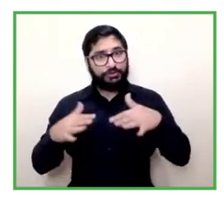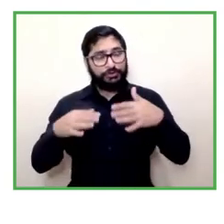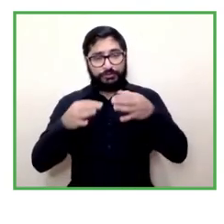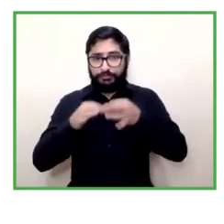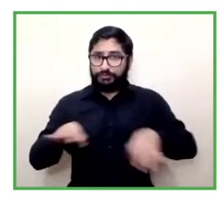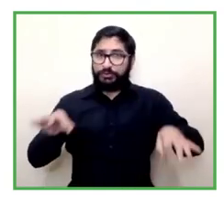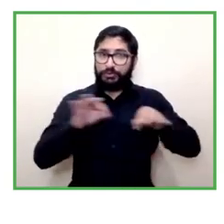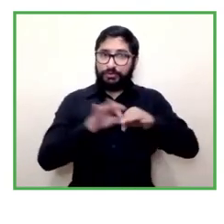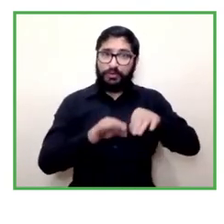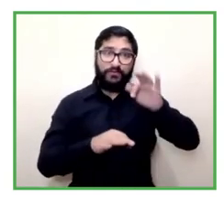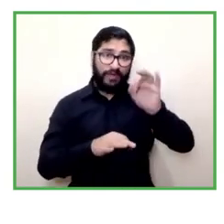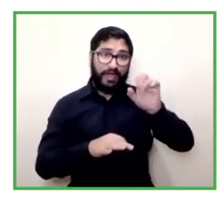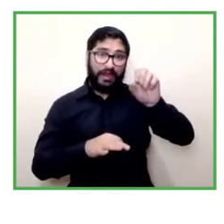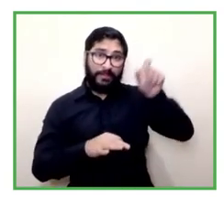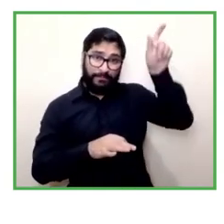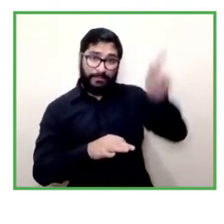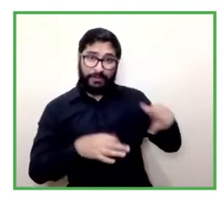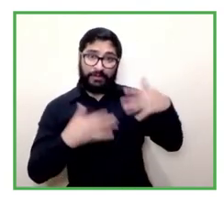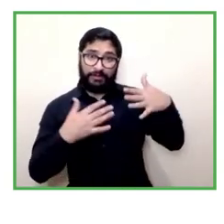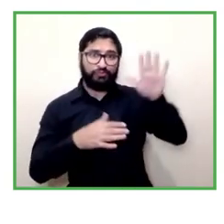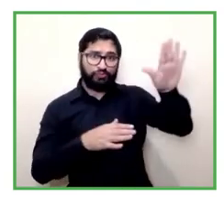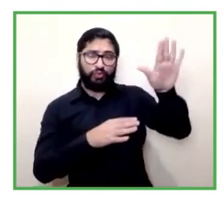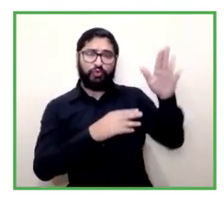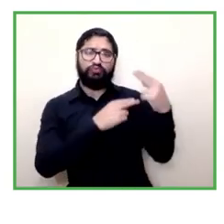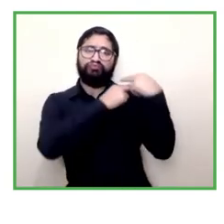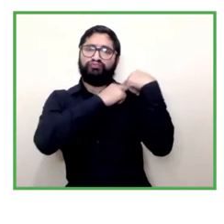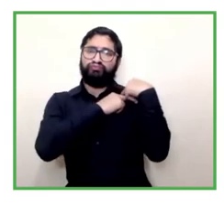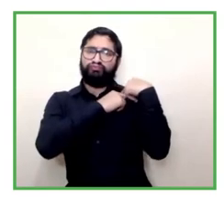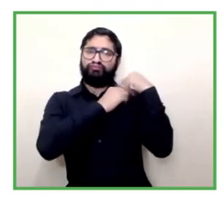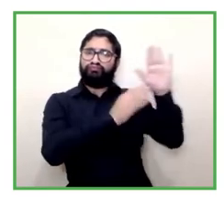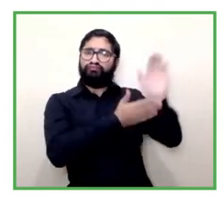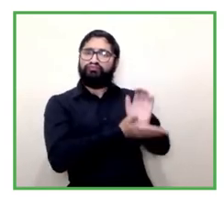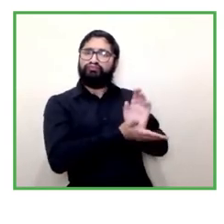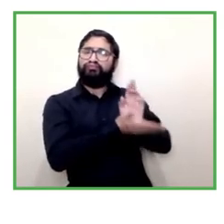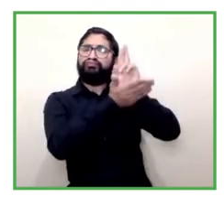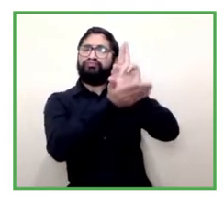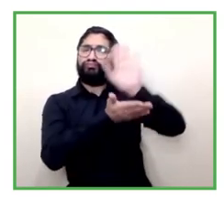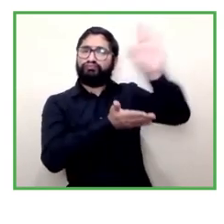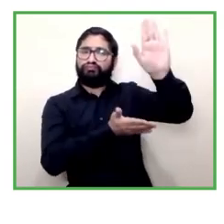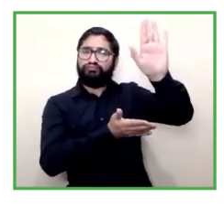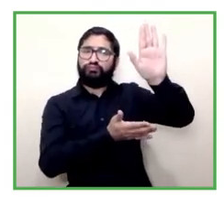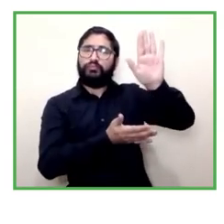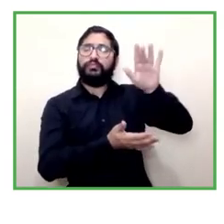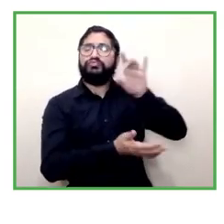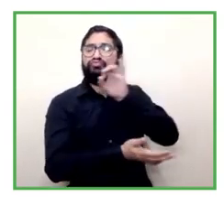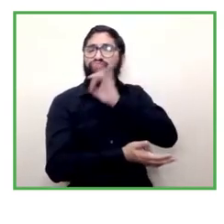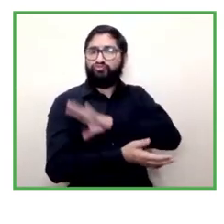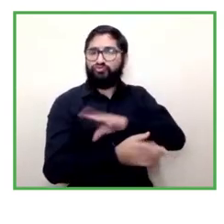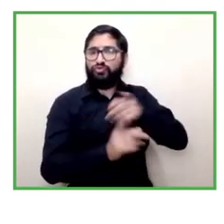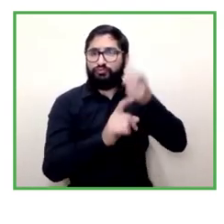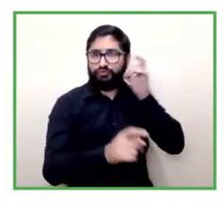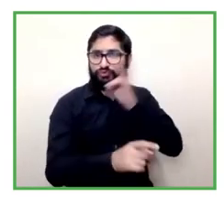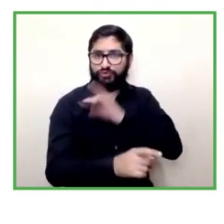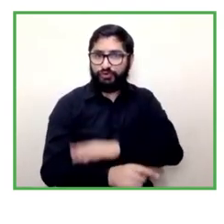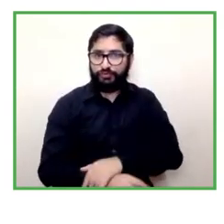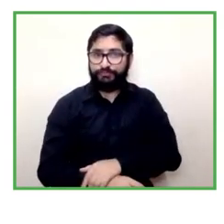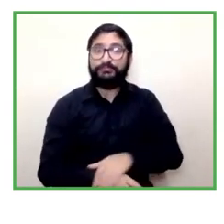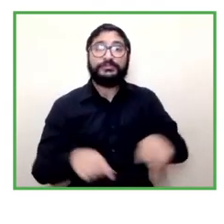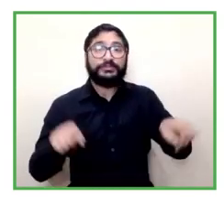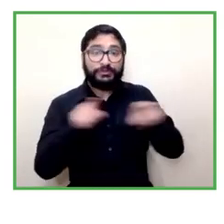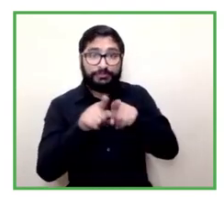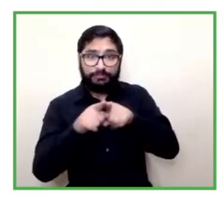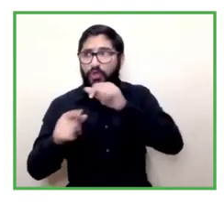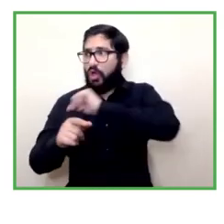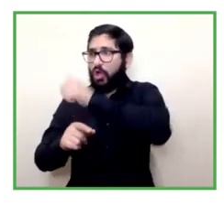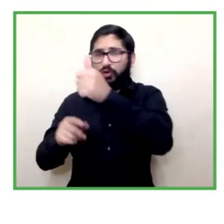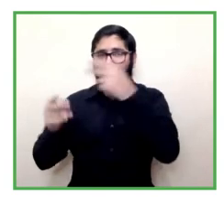is here representing a national institution and from what i saw the other colleagues and partners from other countries are also representing